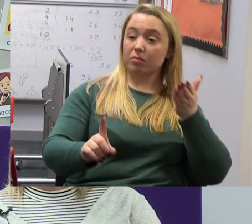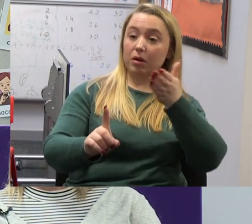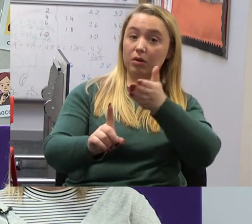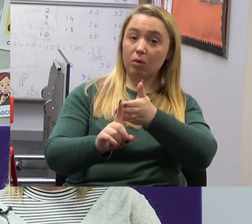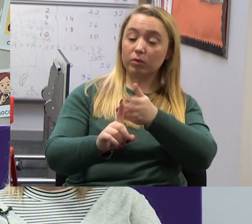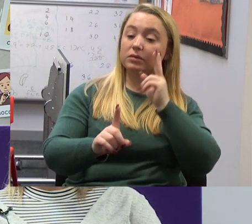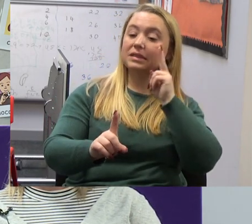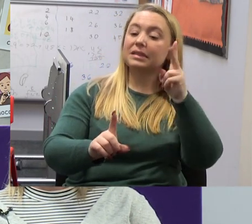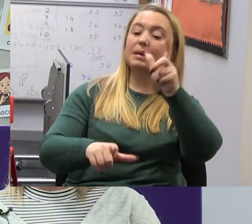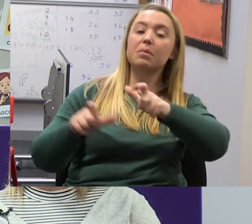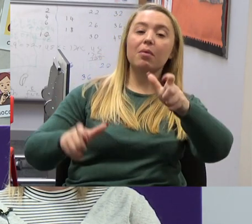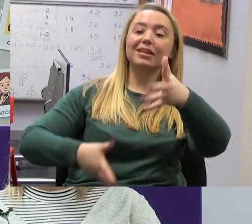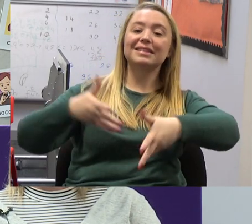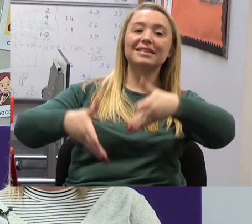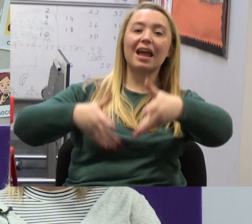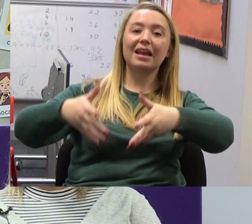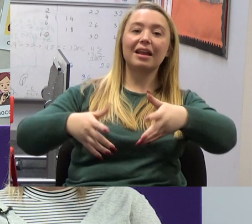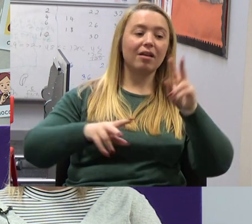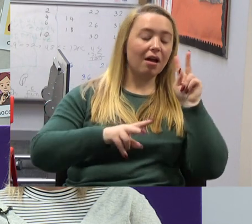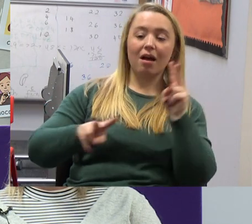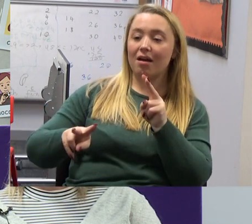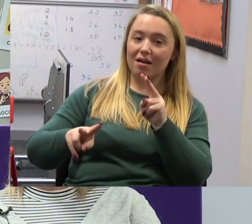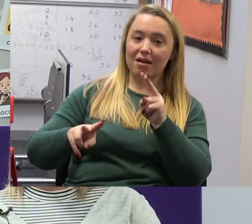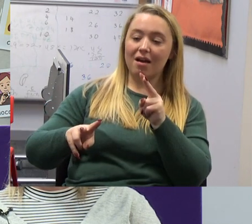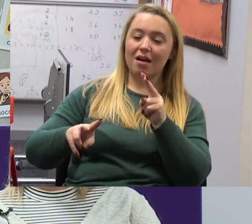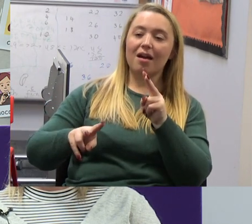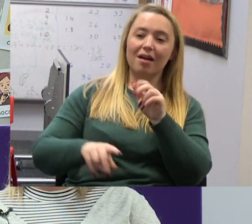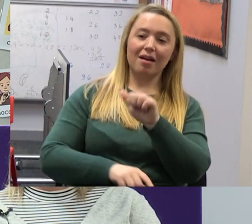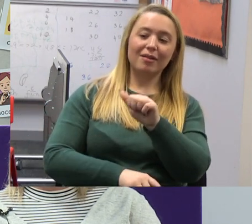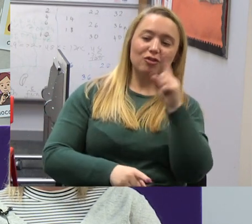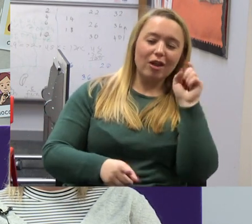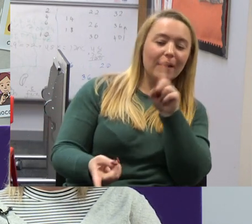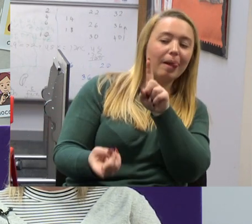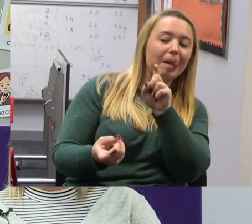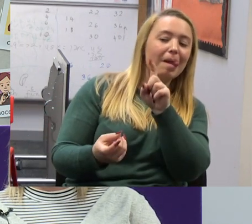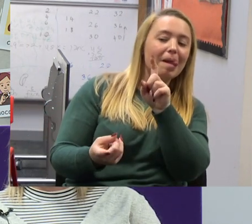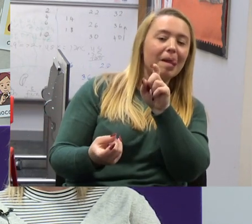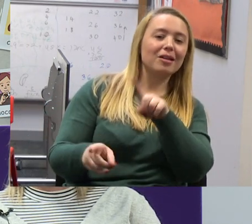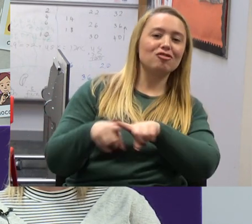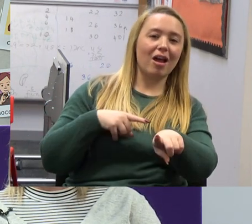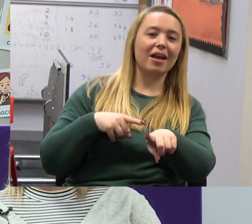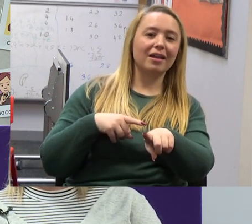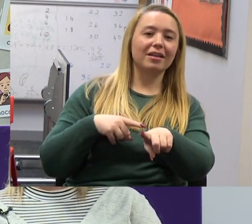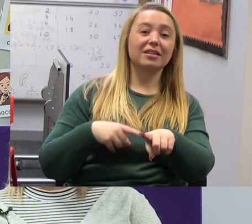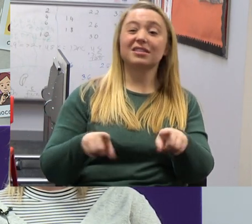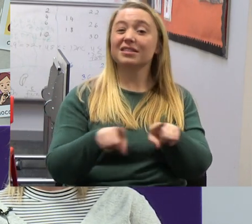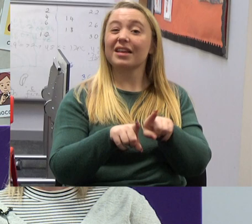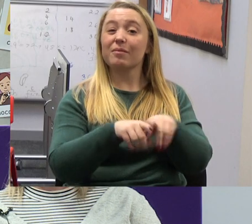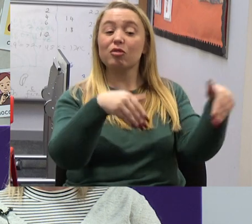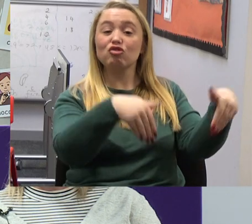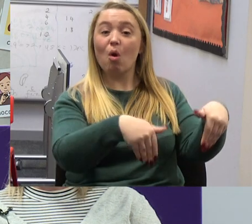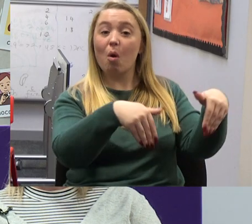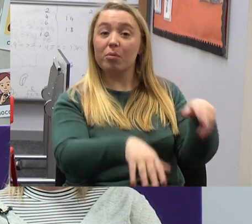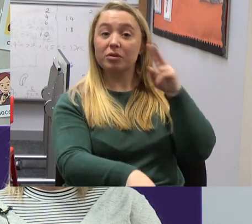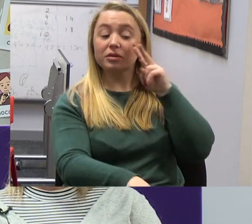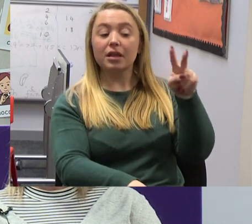boat many a times, and we see people signing. And it catches your eye, and you're trying to read what they're saying. And then even